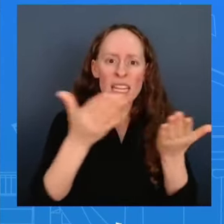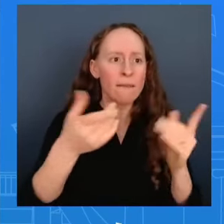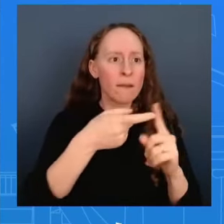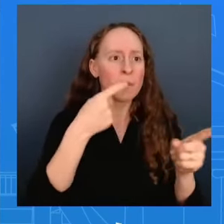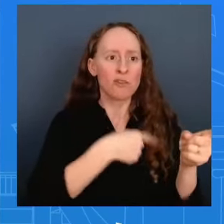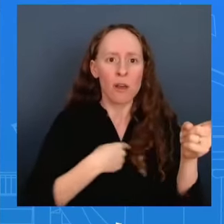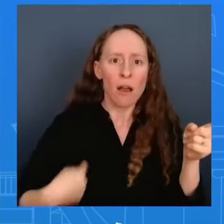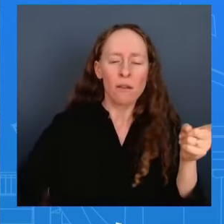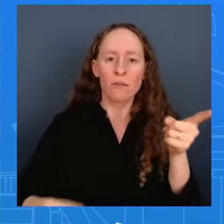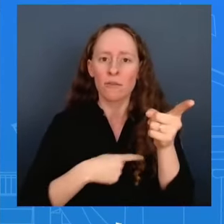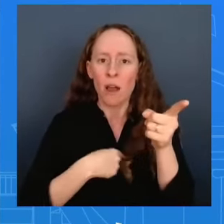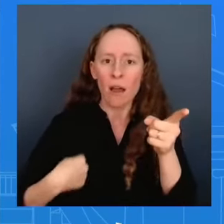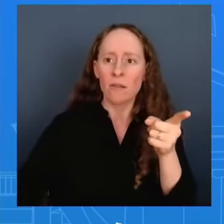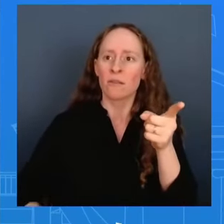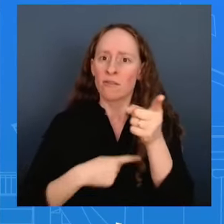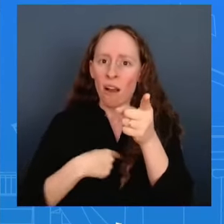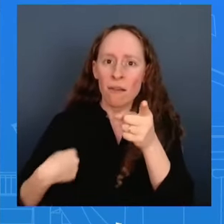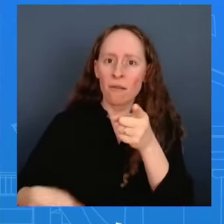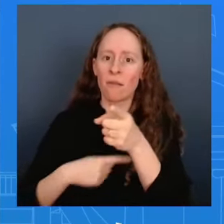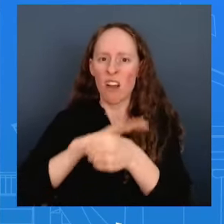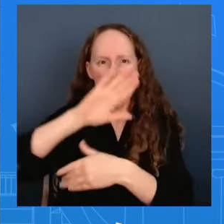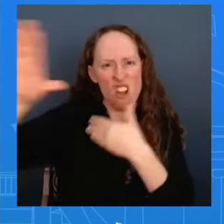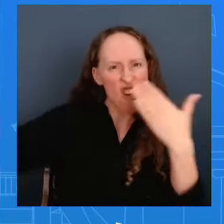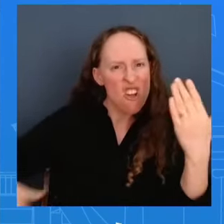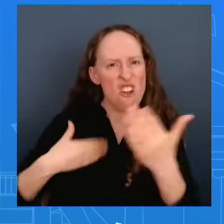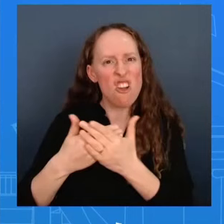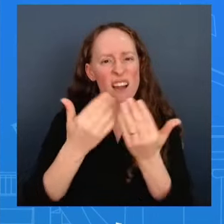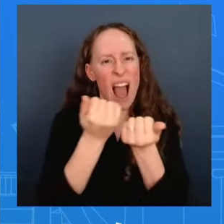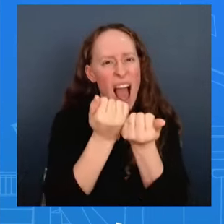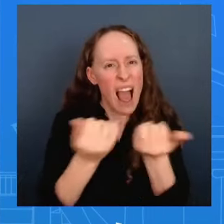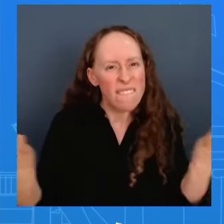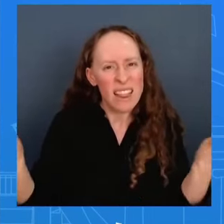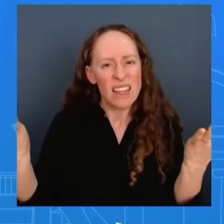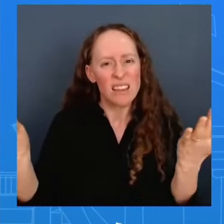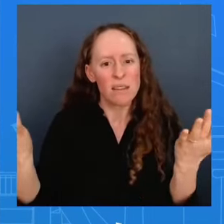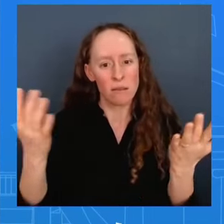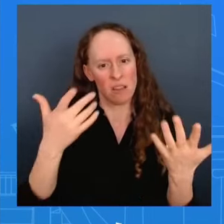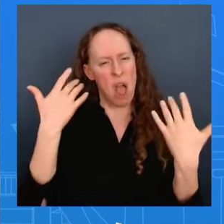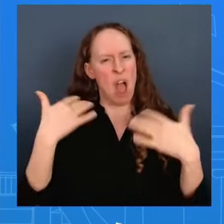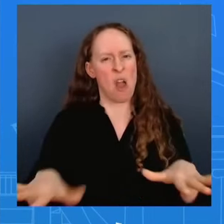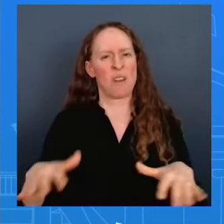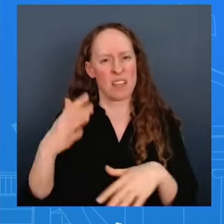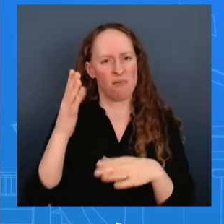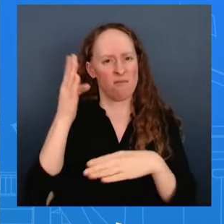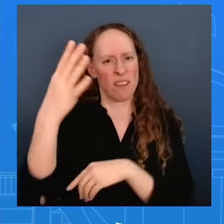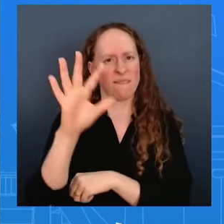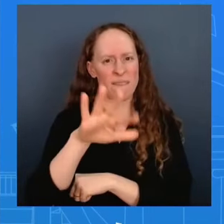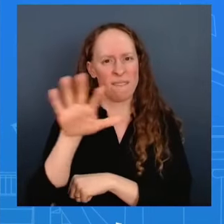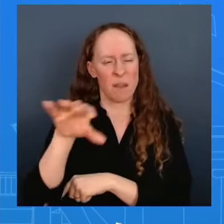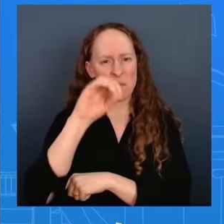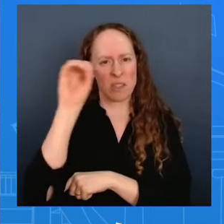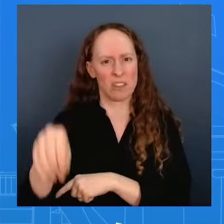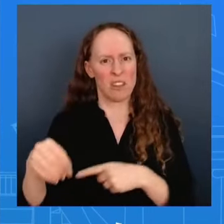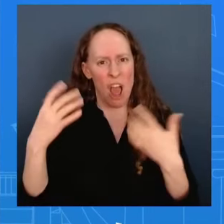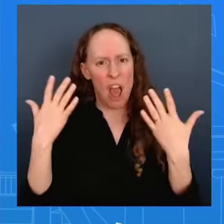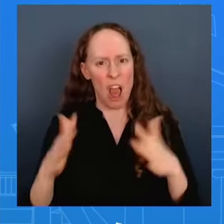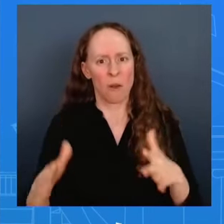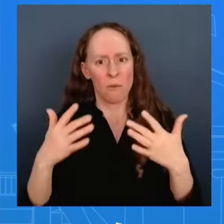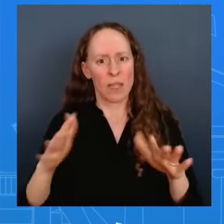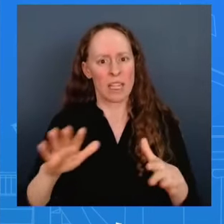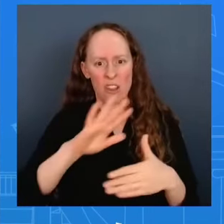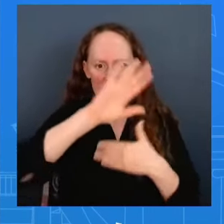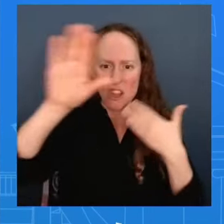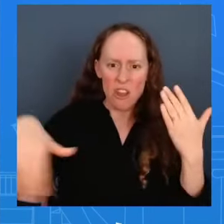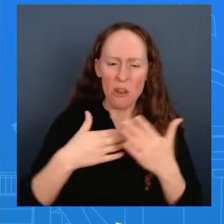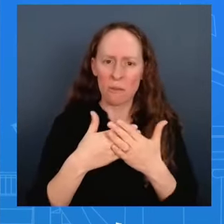capacity that's in one country aluminum 60 percent uh evs 60 percent solar uh 80 percent